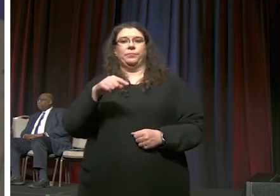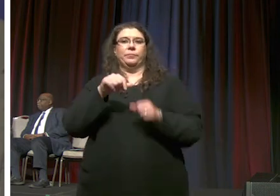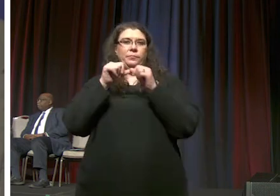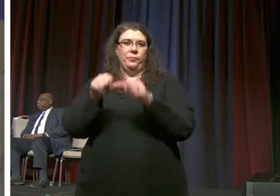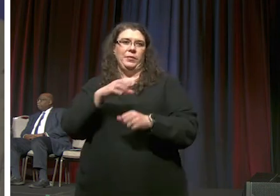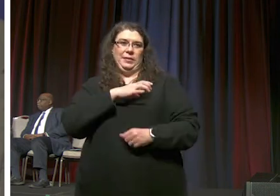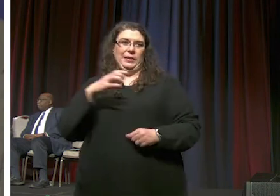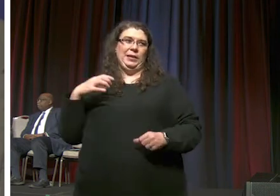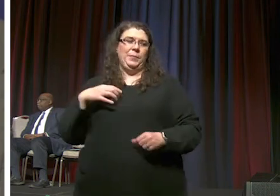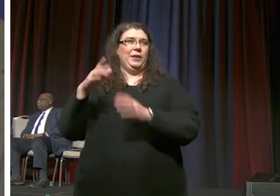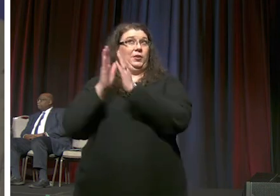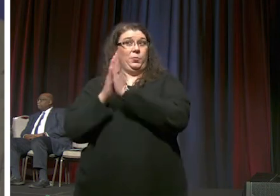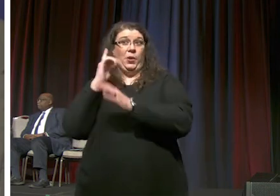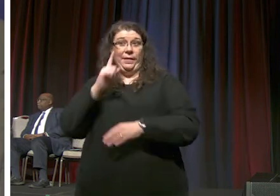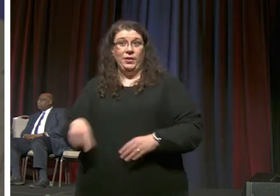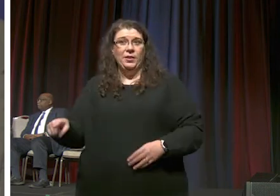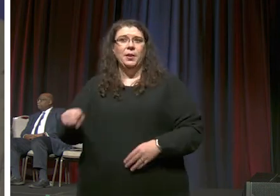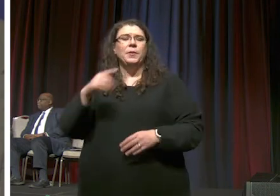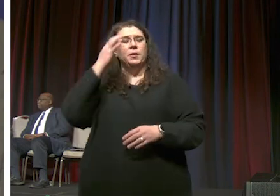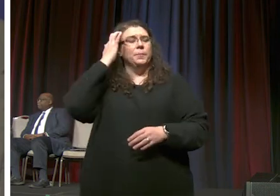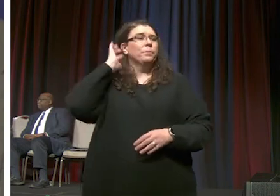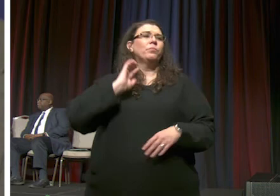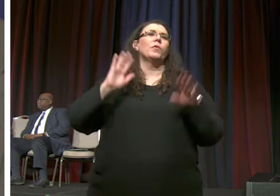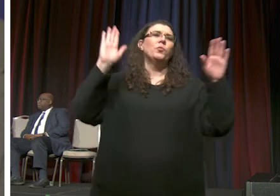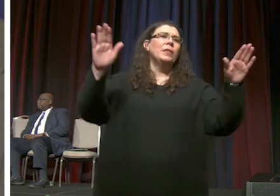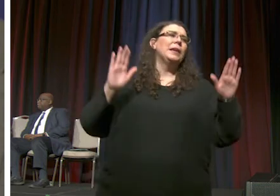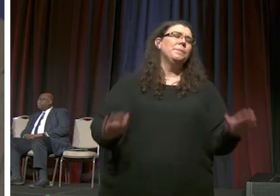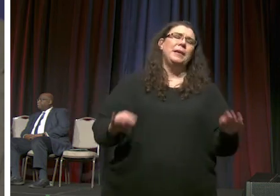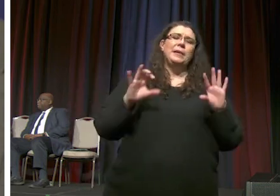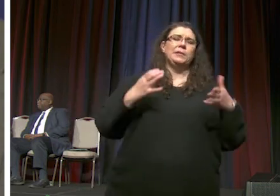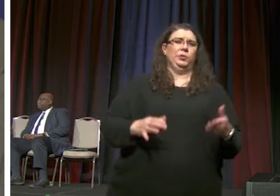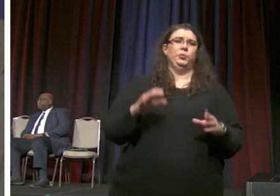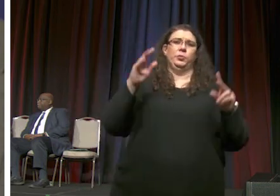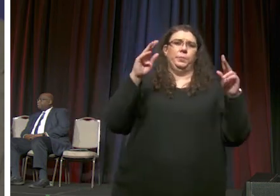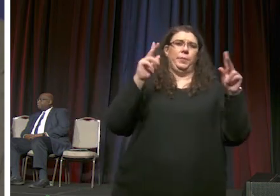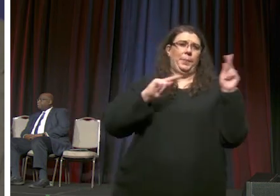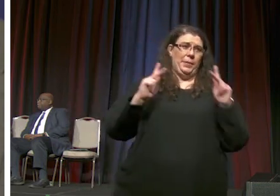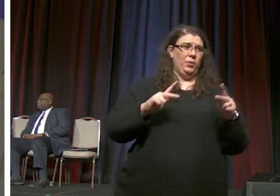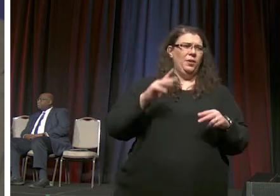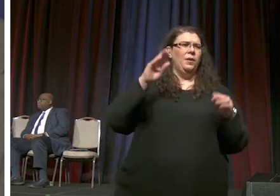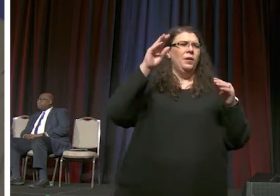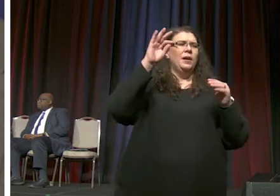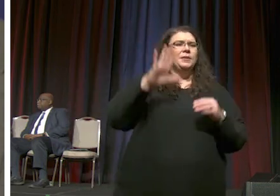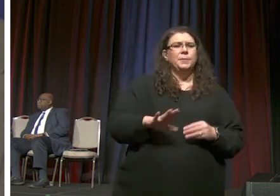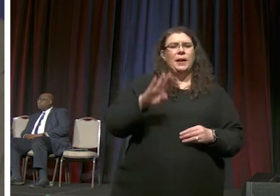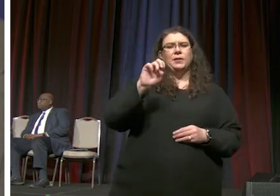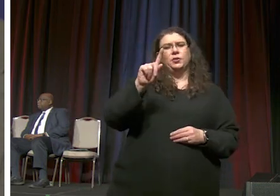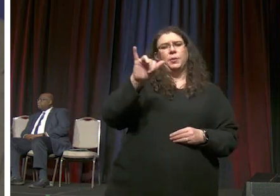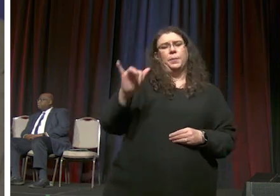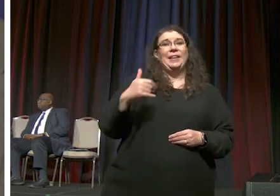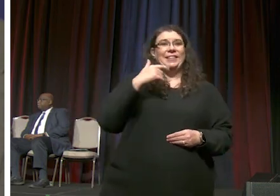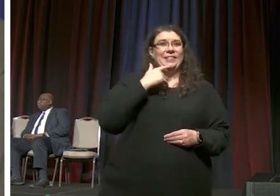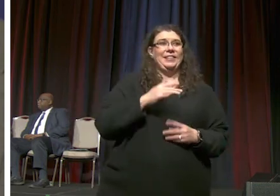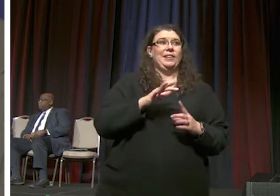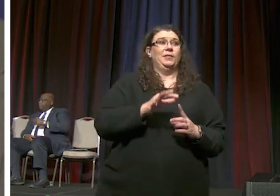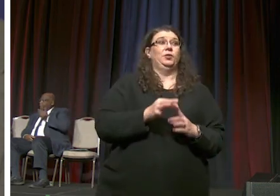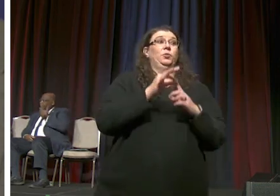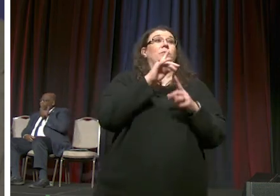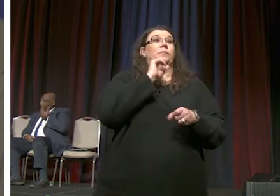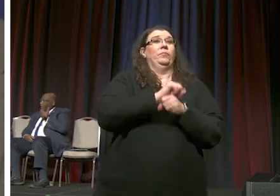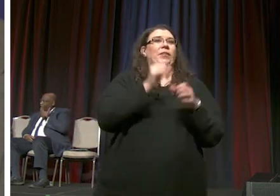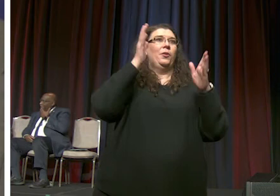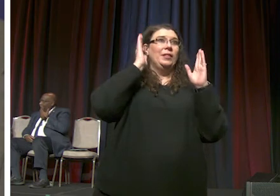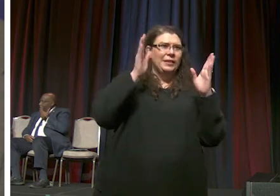amazing group of people um who have learned as um pastor betty said yesterday to mutually listen um to one another